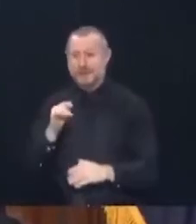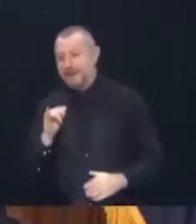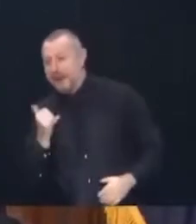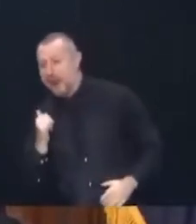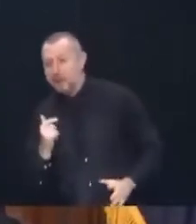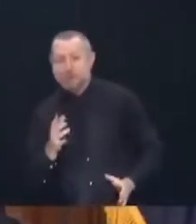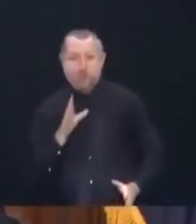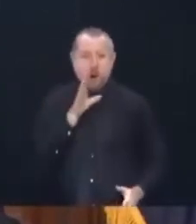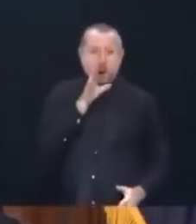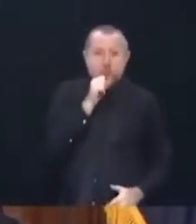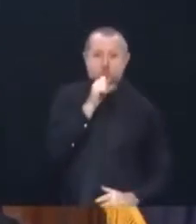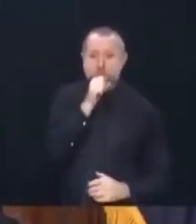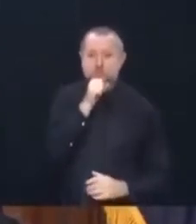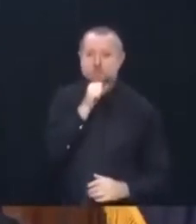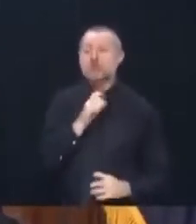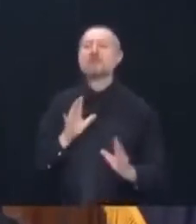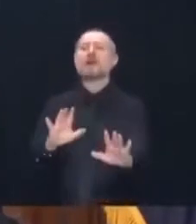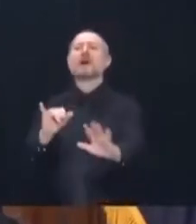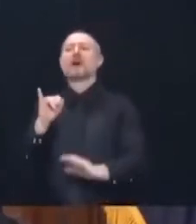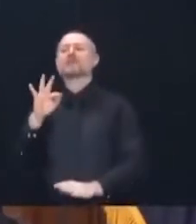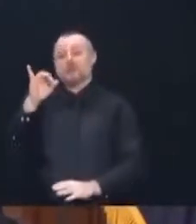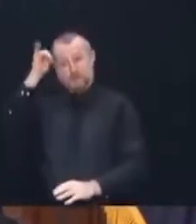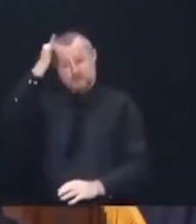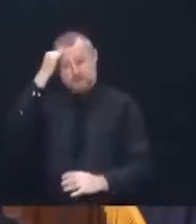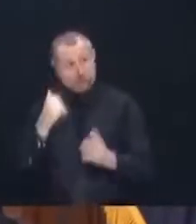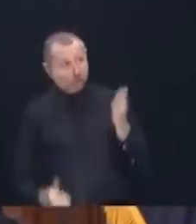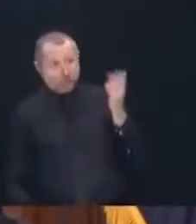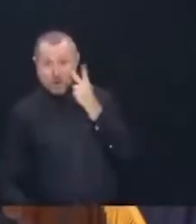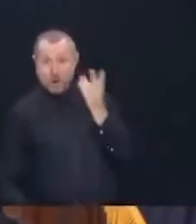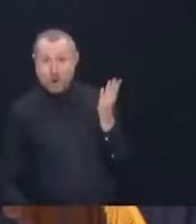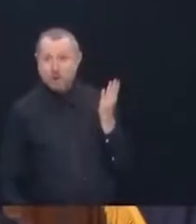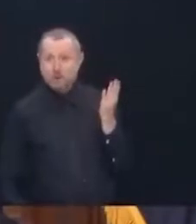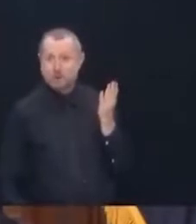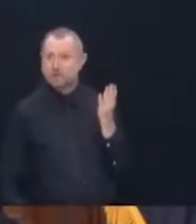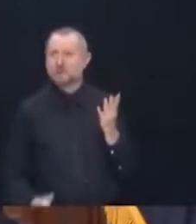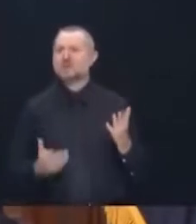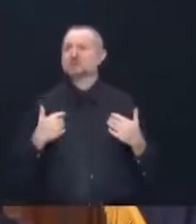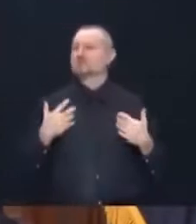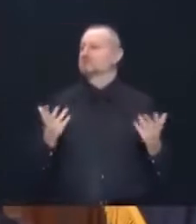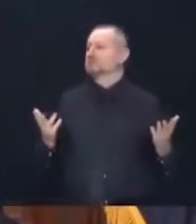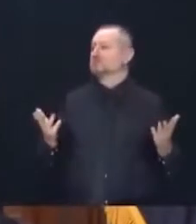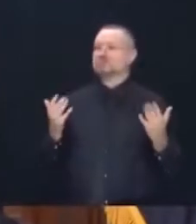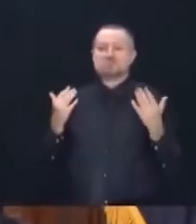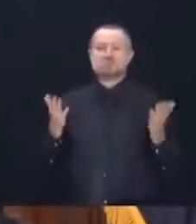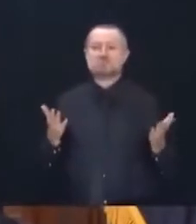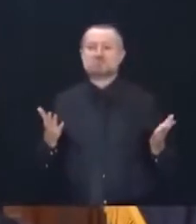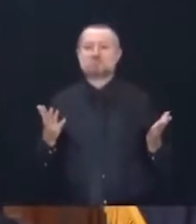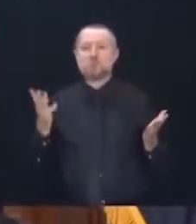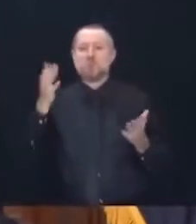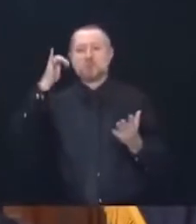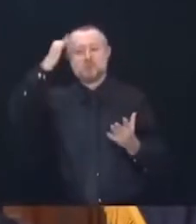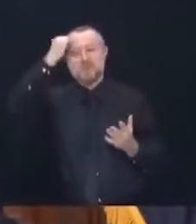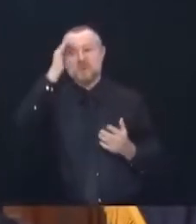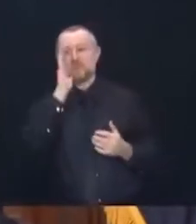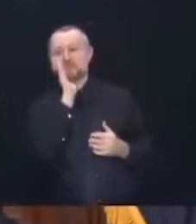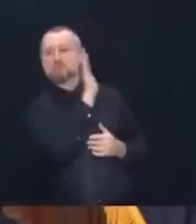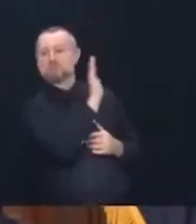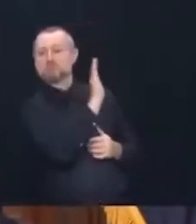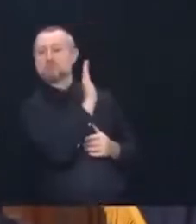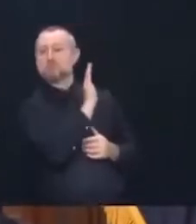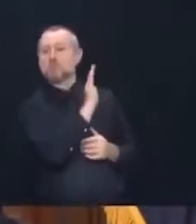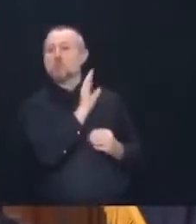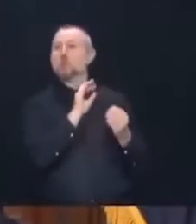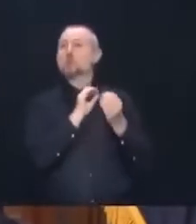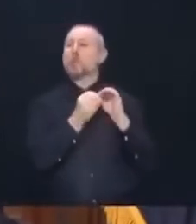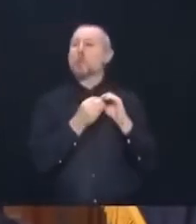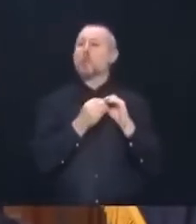If it's Buffalo, I don't even know the Buffalo closing number for schools.